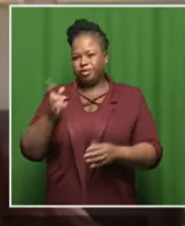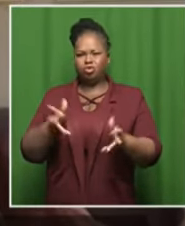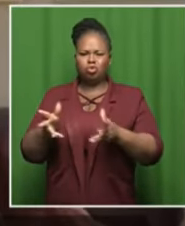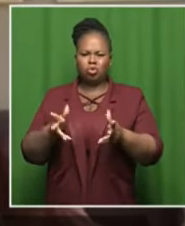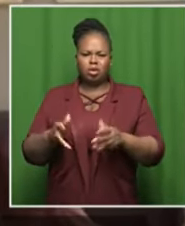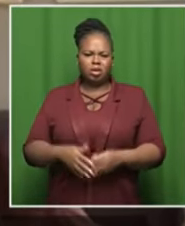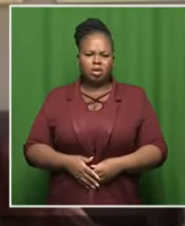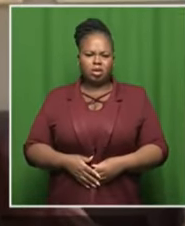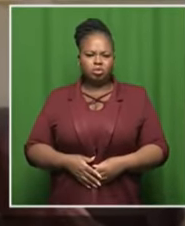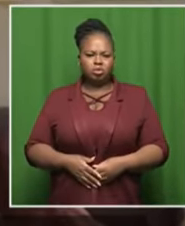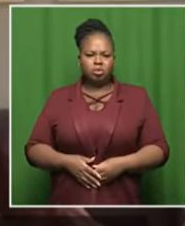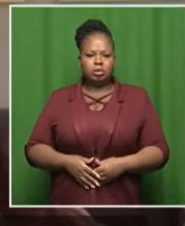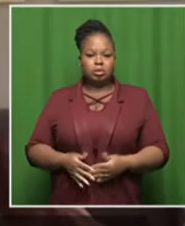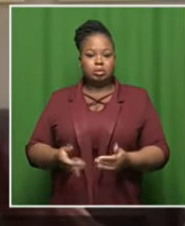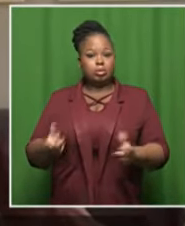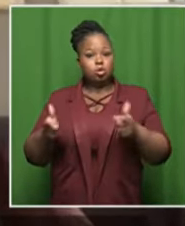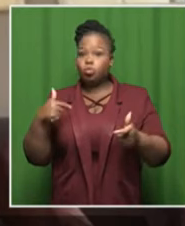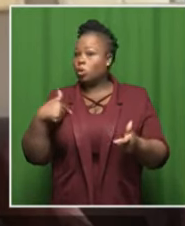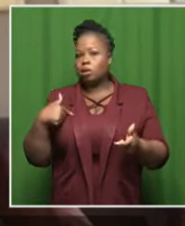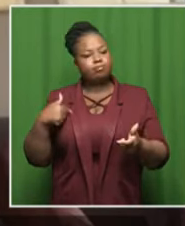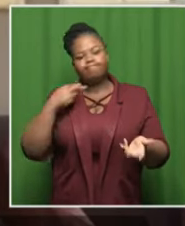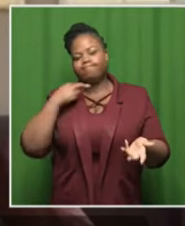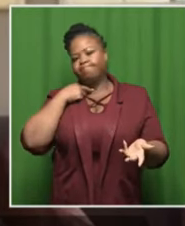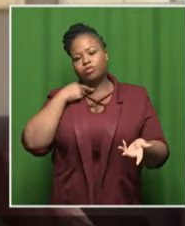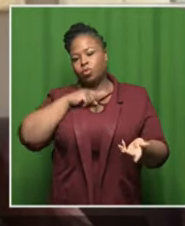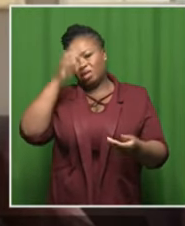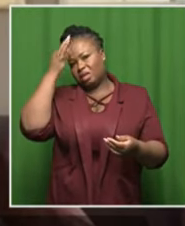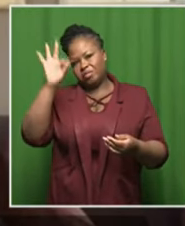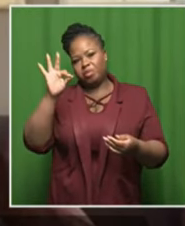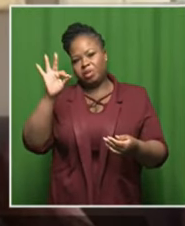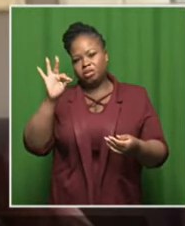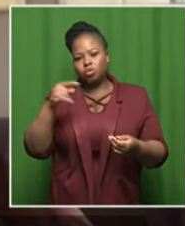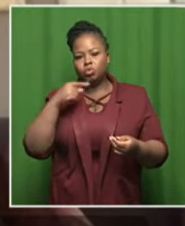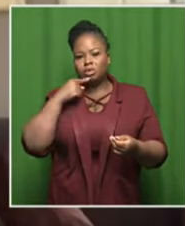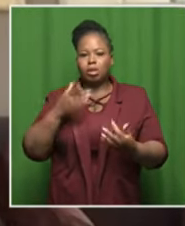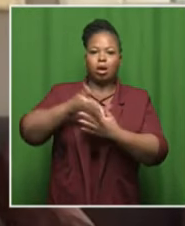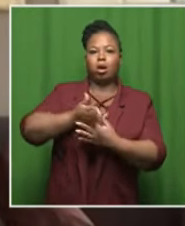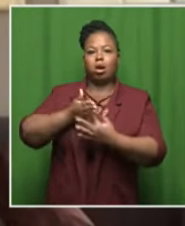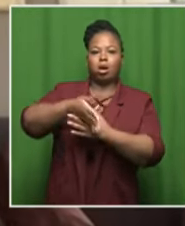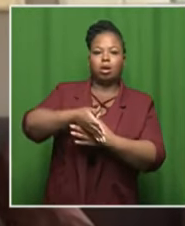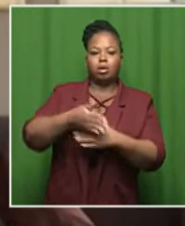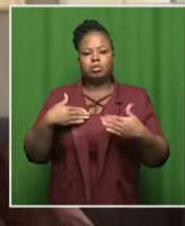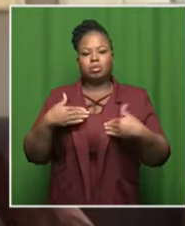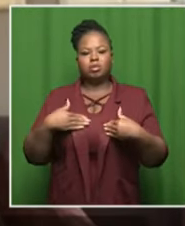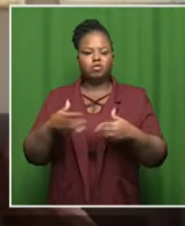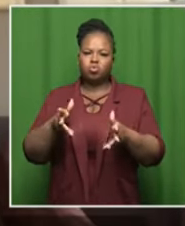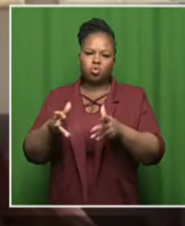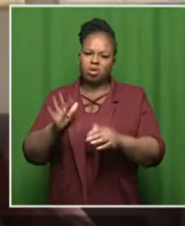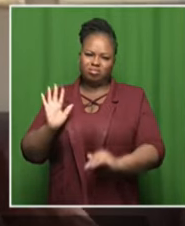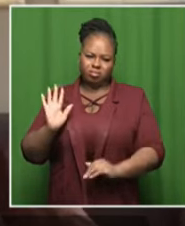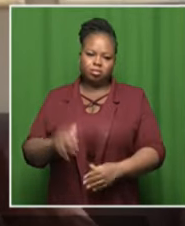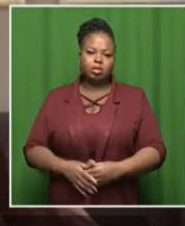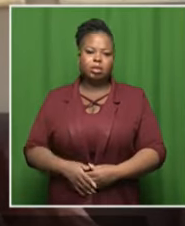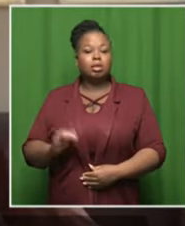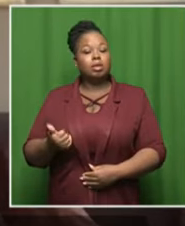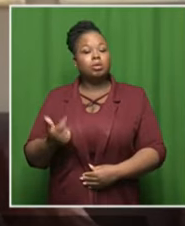is not totally in my hands simply because the government should never be seen to be totally interfering in the administration and the running of football what